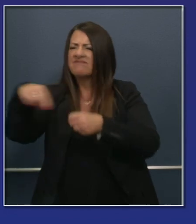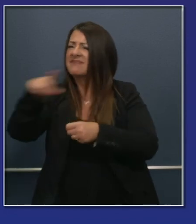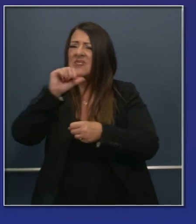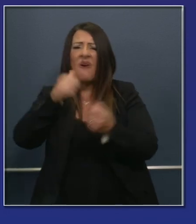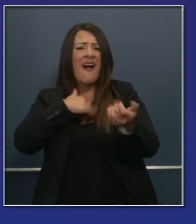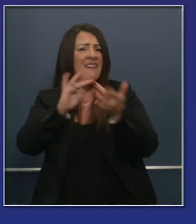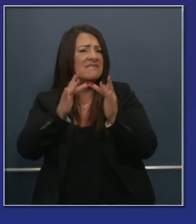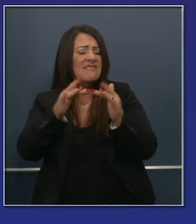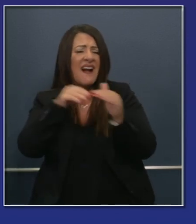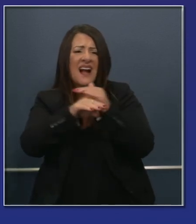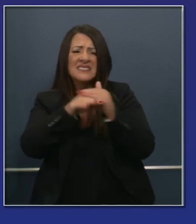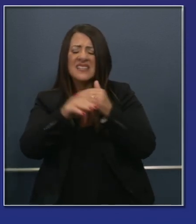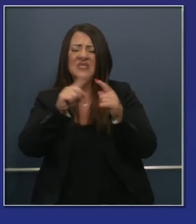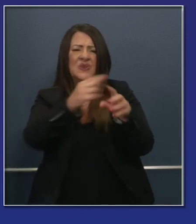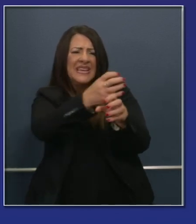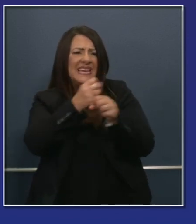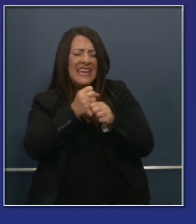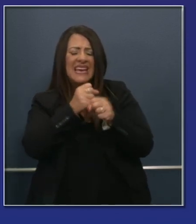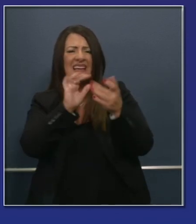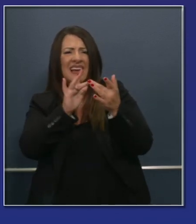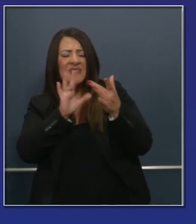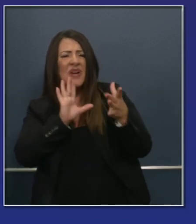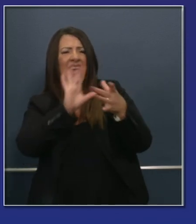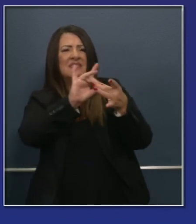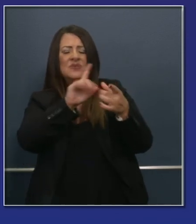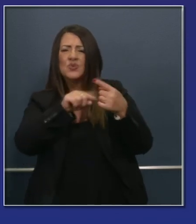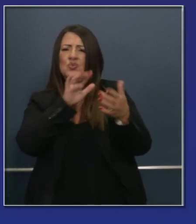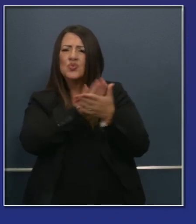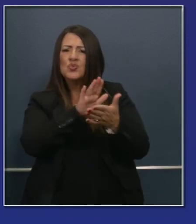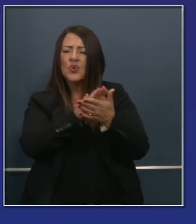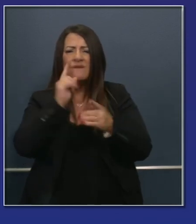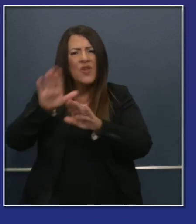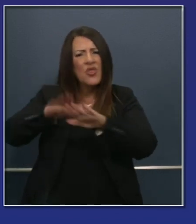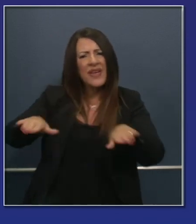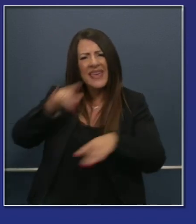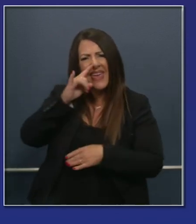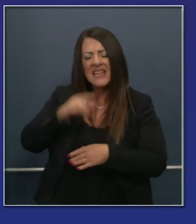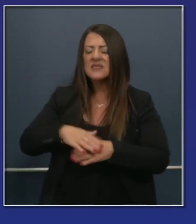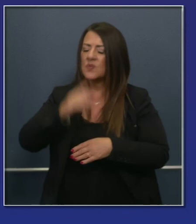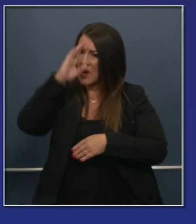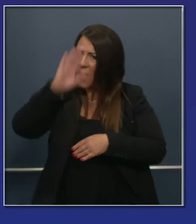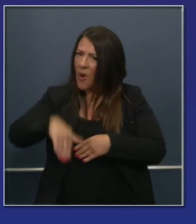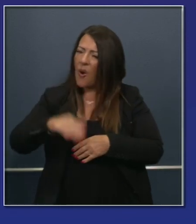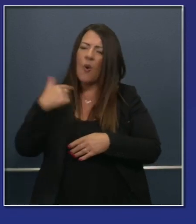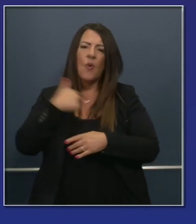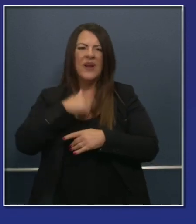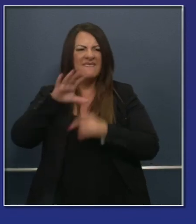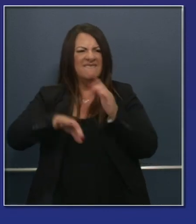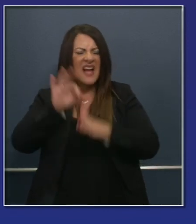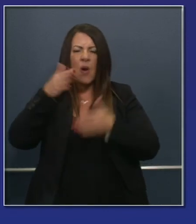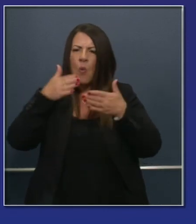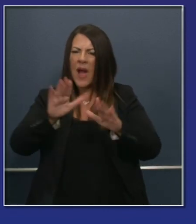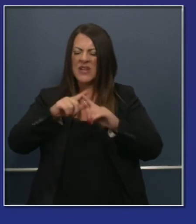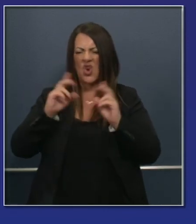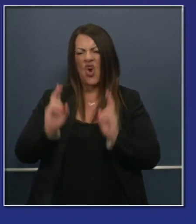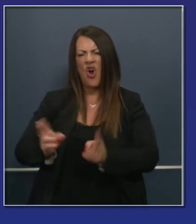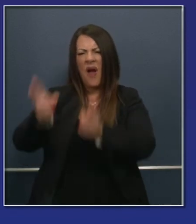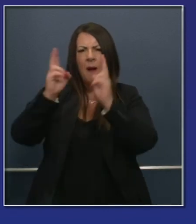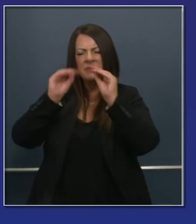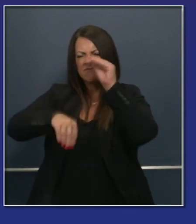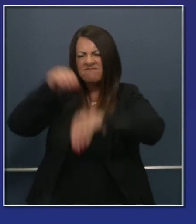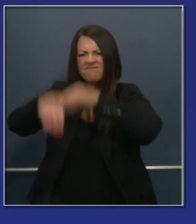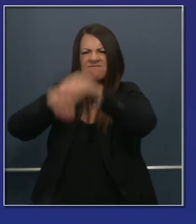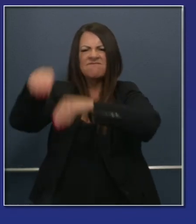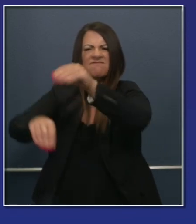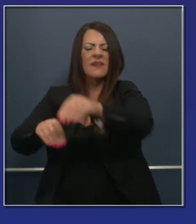access to broadband. They don't have the infrastructure, and I know that there are proposals in the legislature to do so. As the governor says, we need